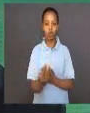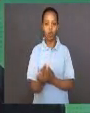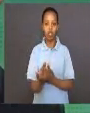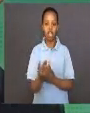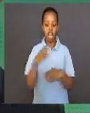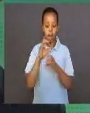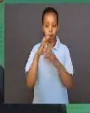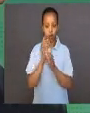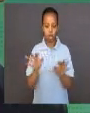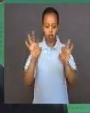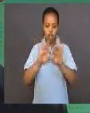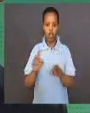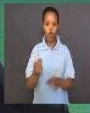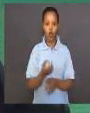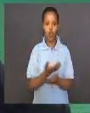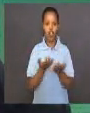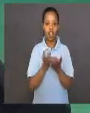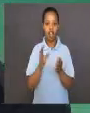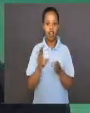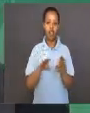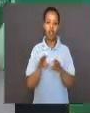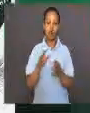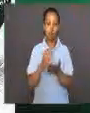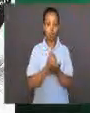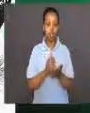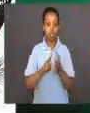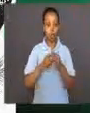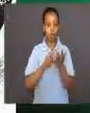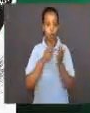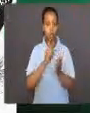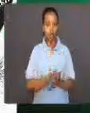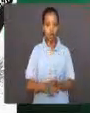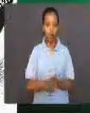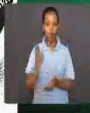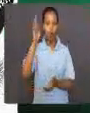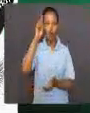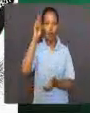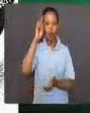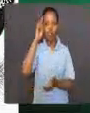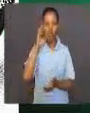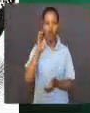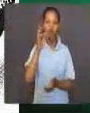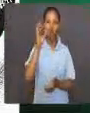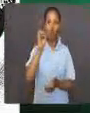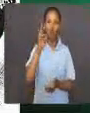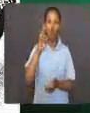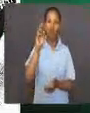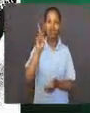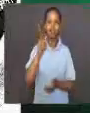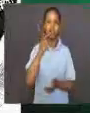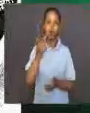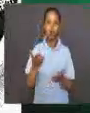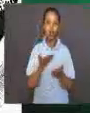have been standard equipment on microscopes. Hooke viewed slices of cork under